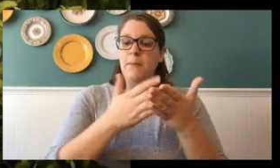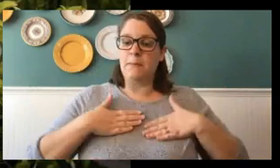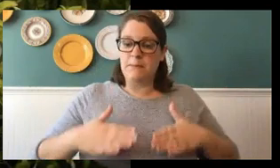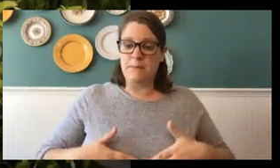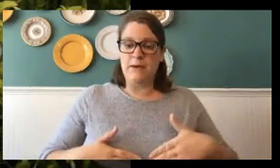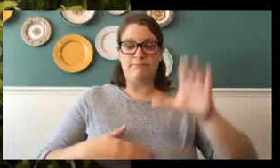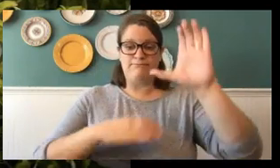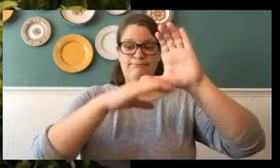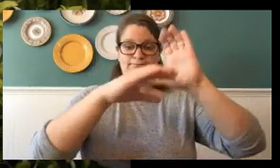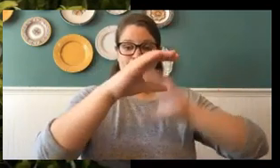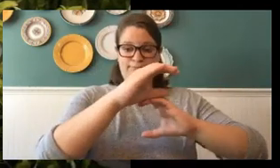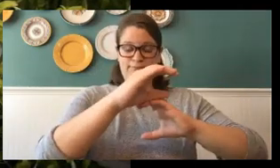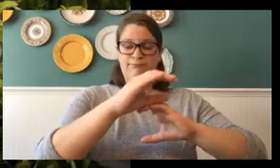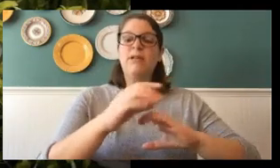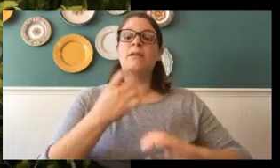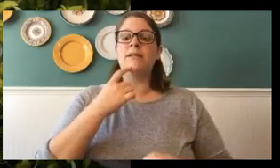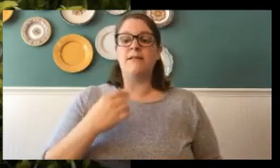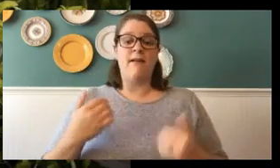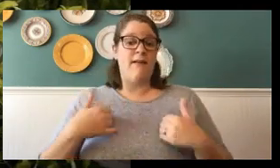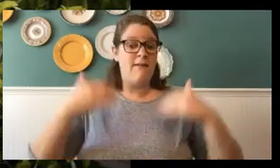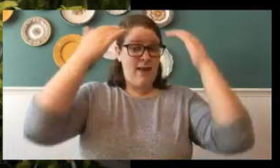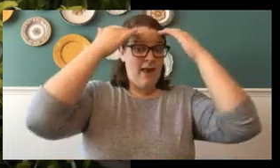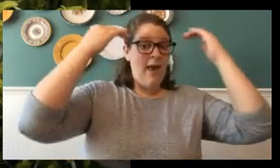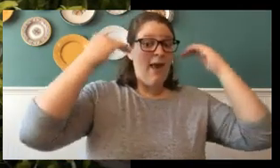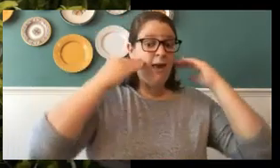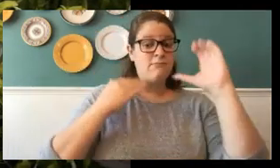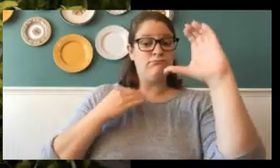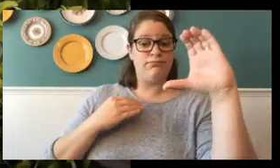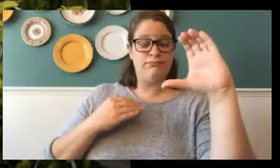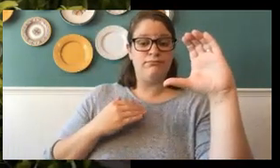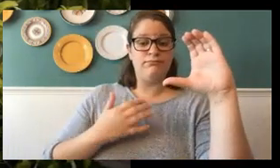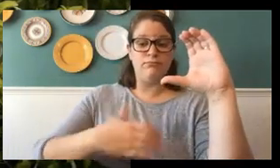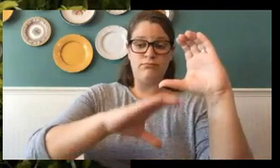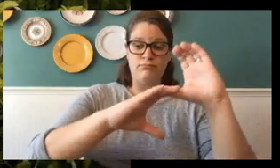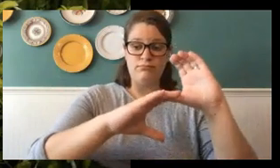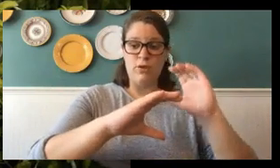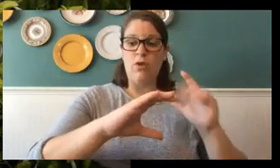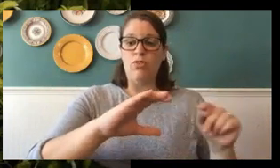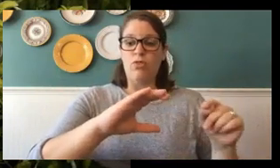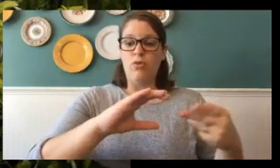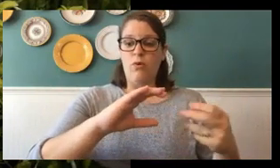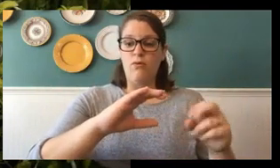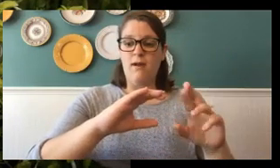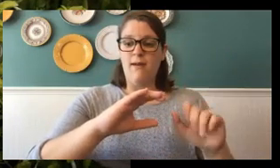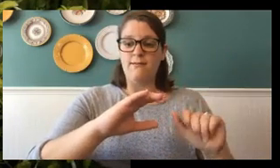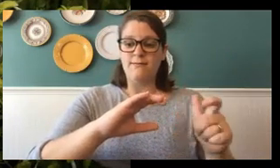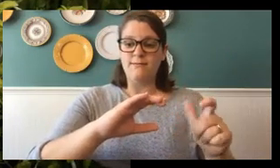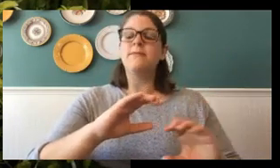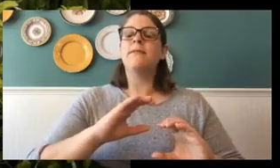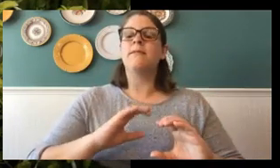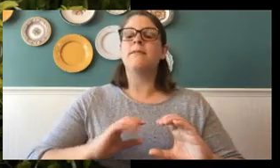We're going to say it all together. Insects have a head. Say head. Thorax. And abdomen.